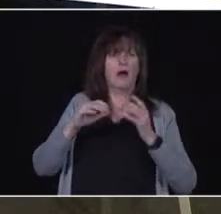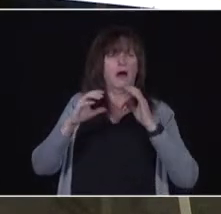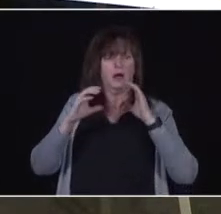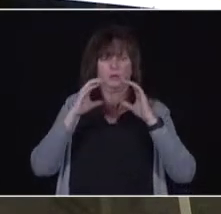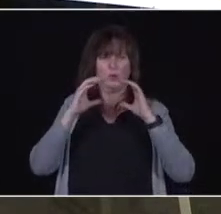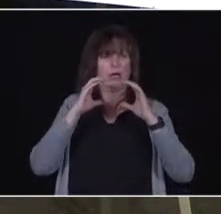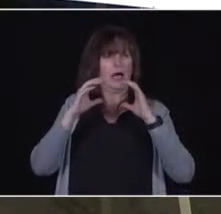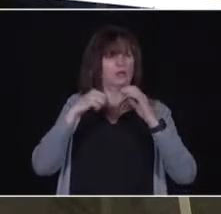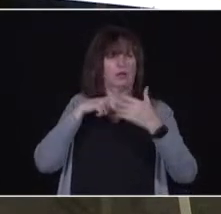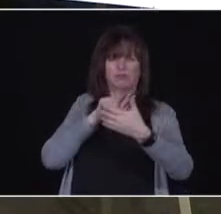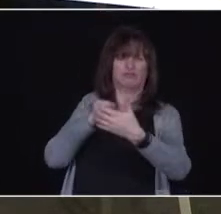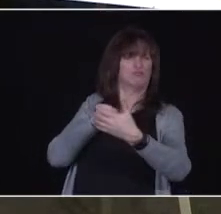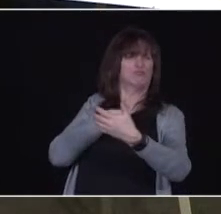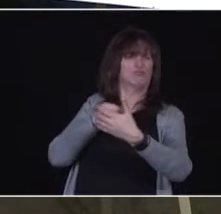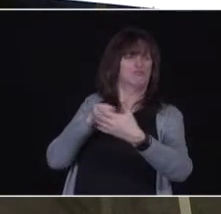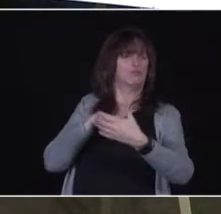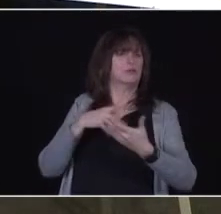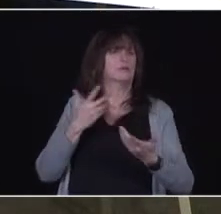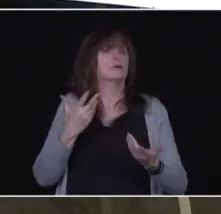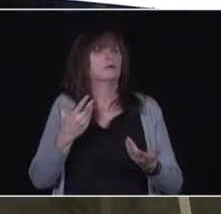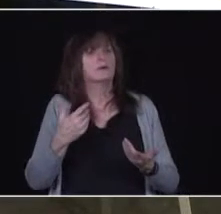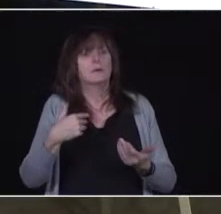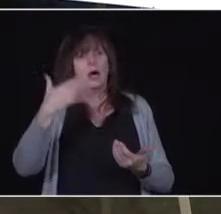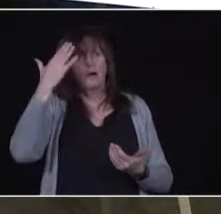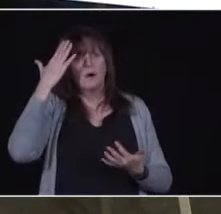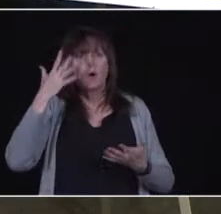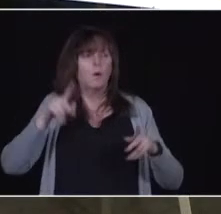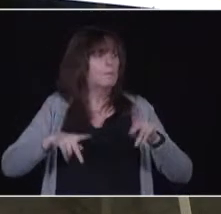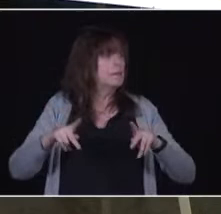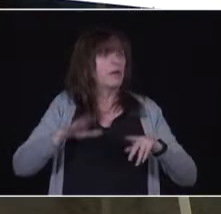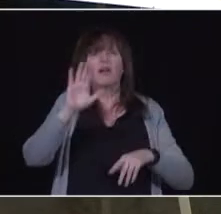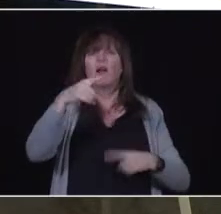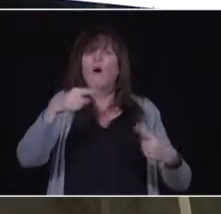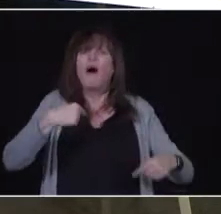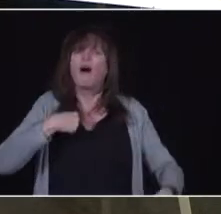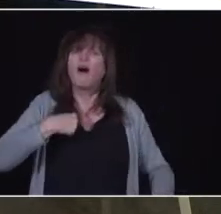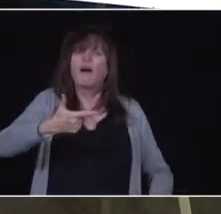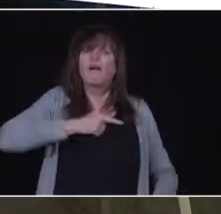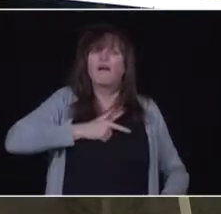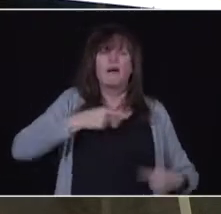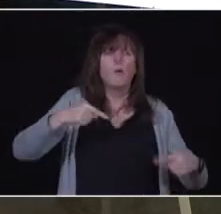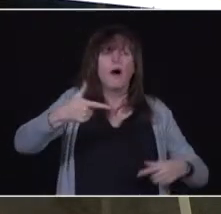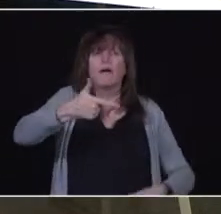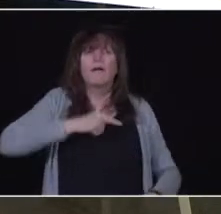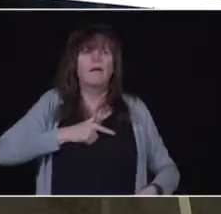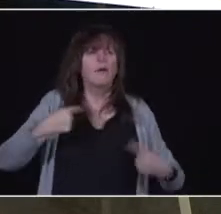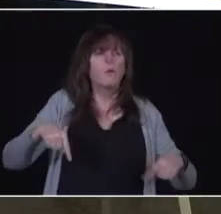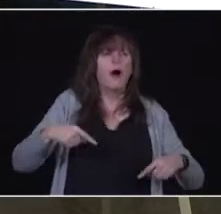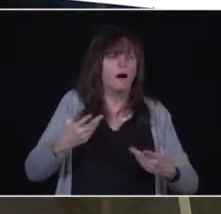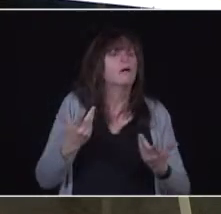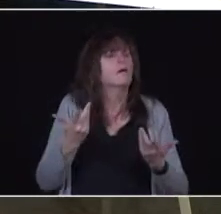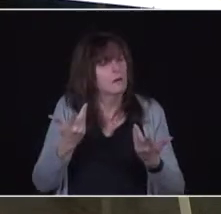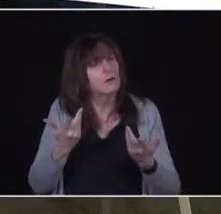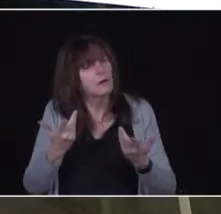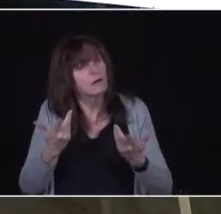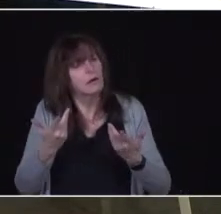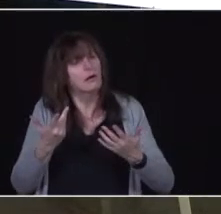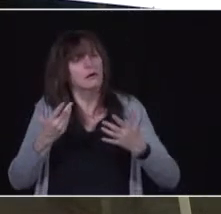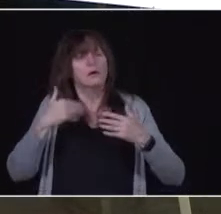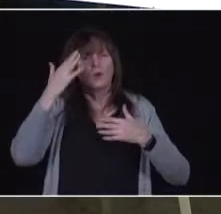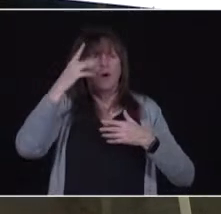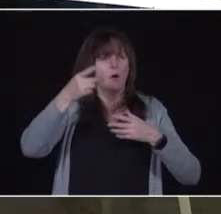am I going to get my vaccine? And you just very quickly kind of ripped through some ages in this problem. It was hard for